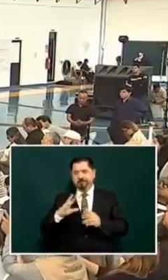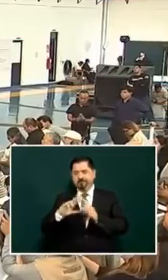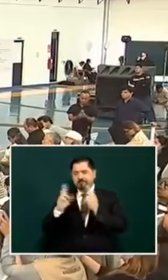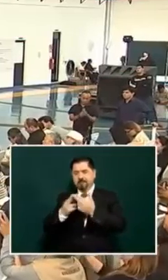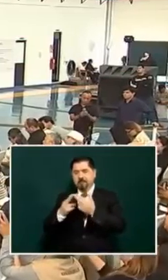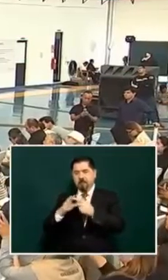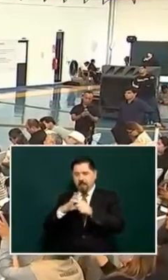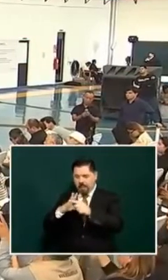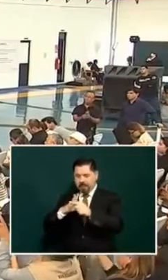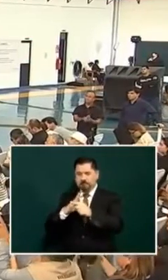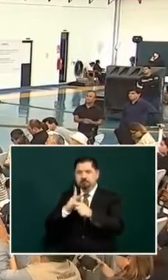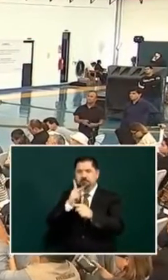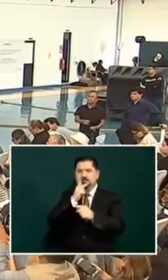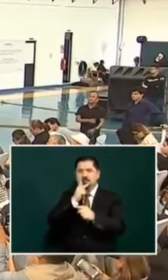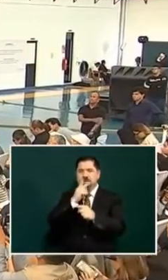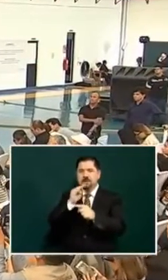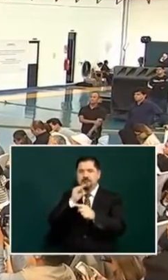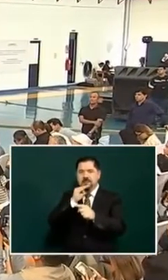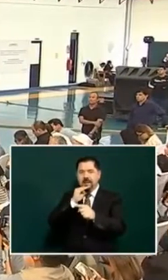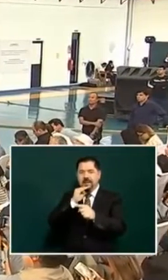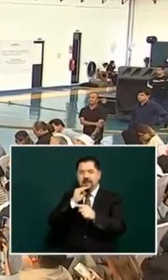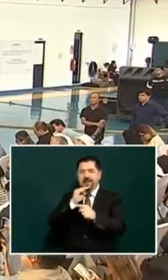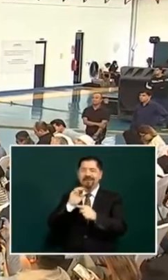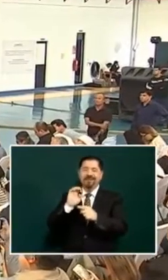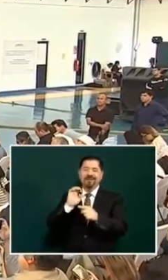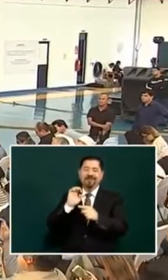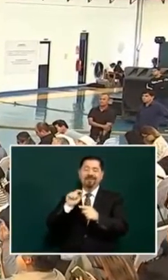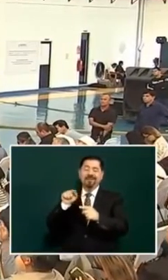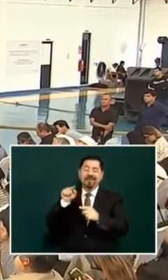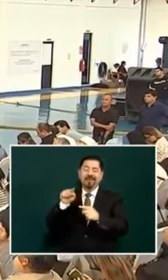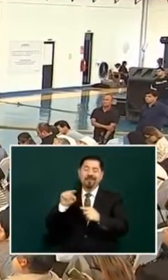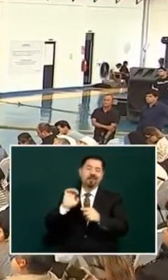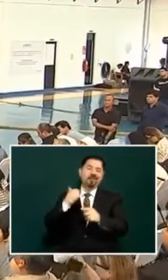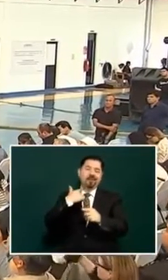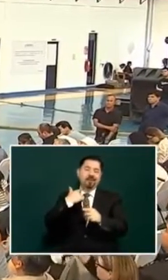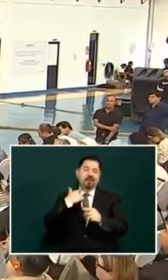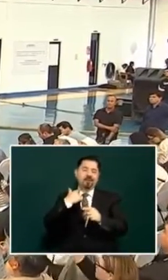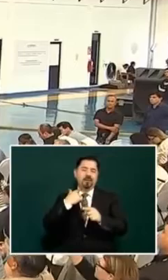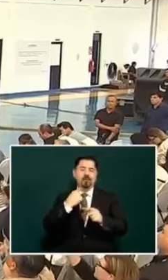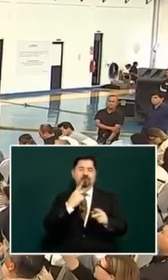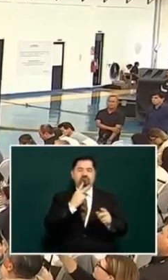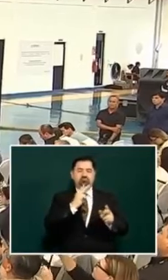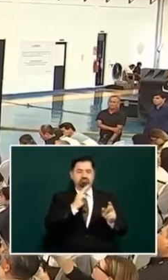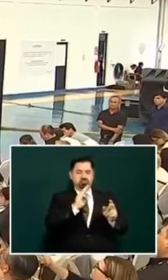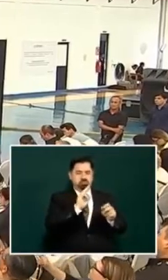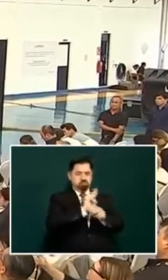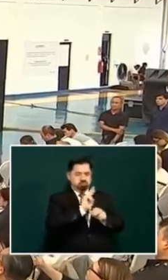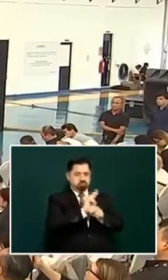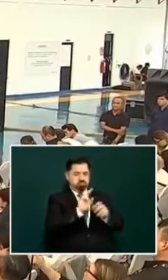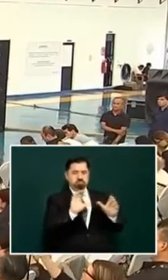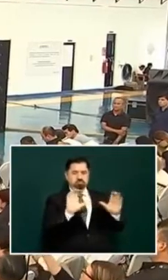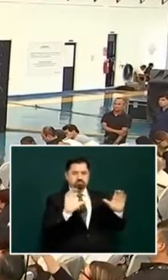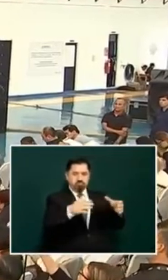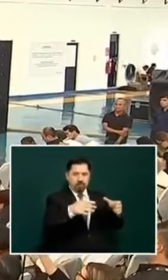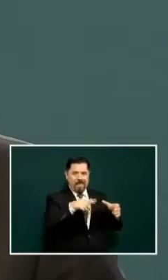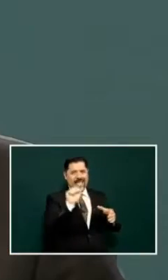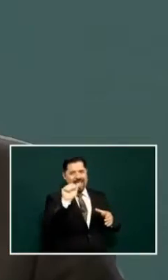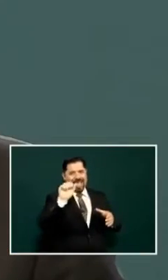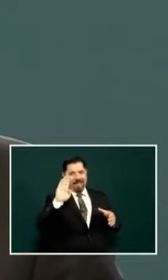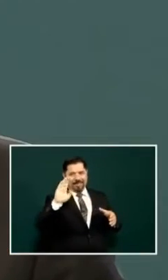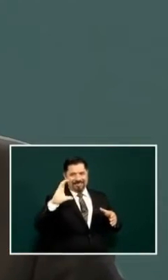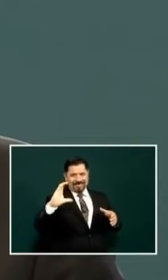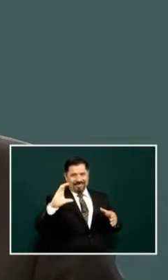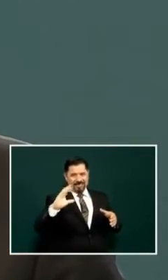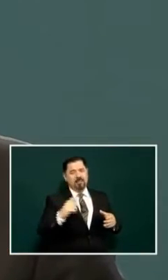fathers of that of that ABC daycare and the mother and fathers of the